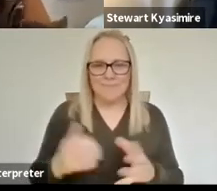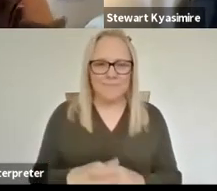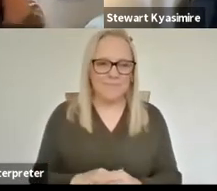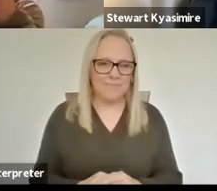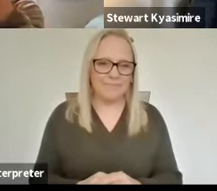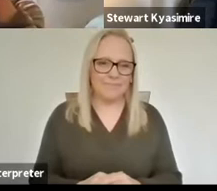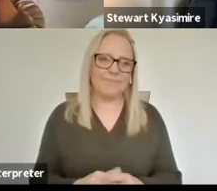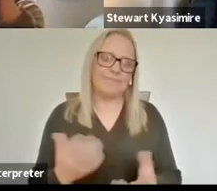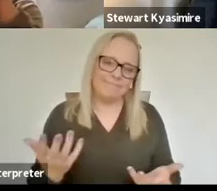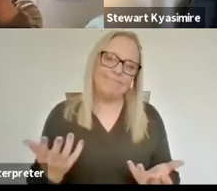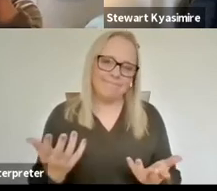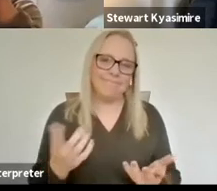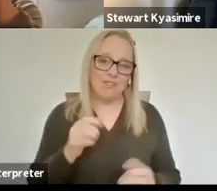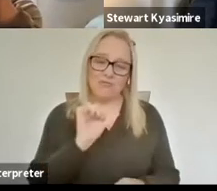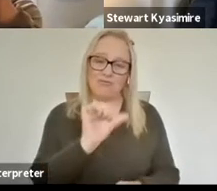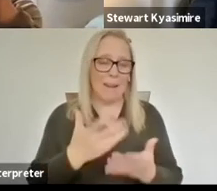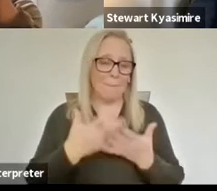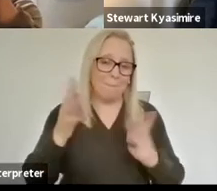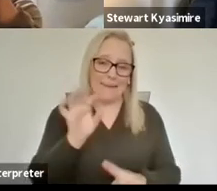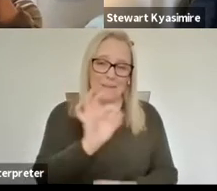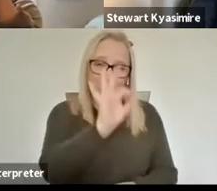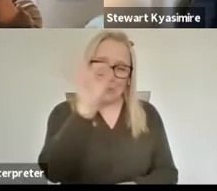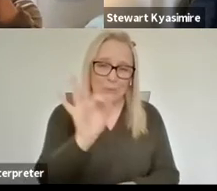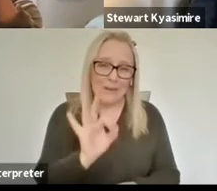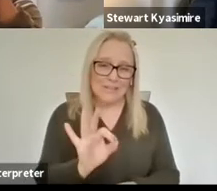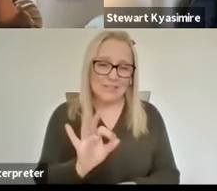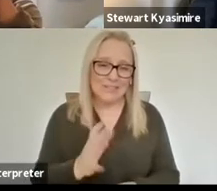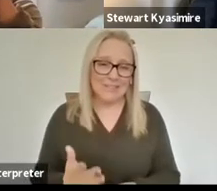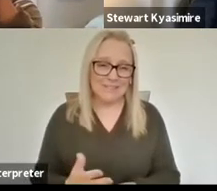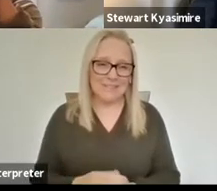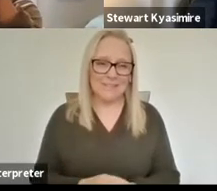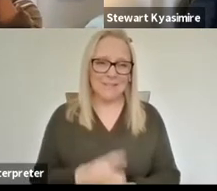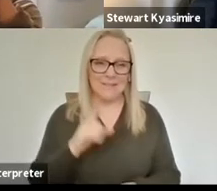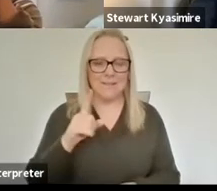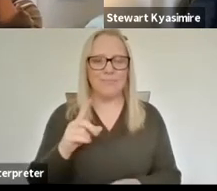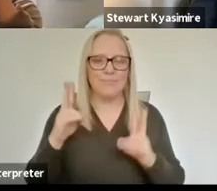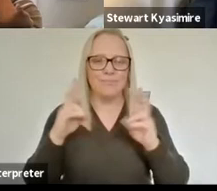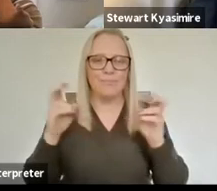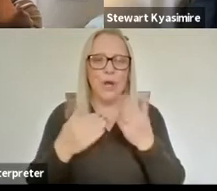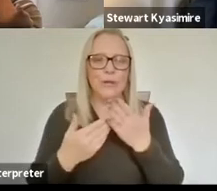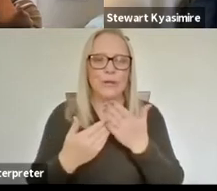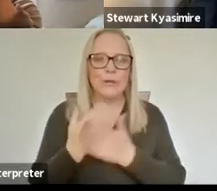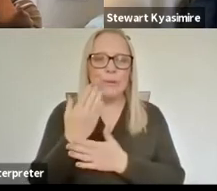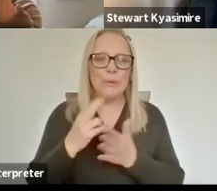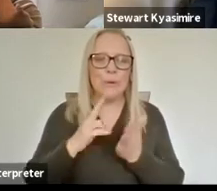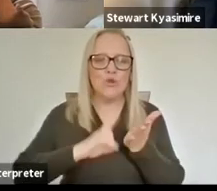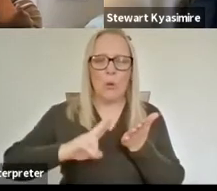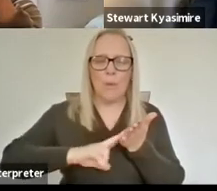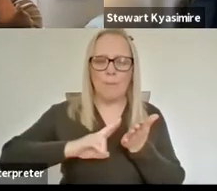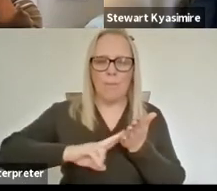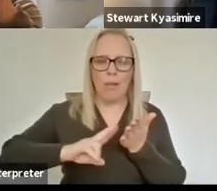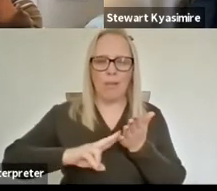yeah and that's a big question is and and language like new normal uh or new real is starting